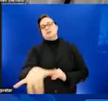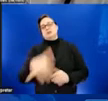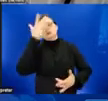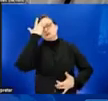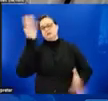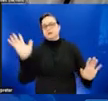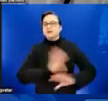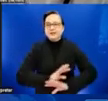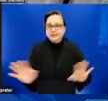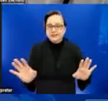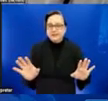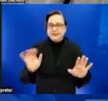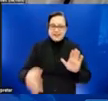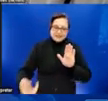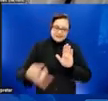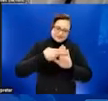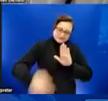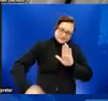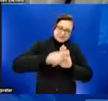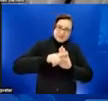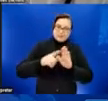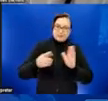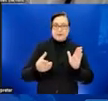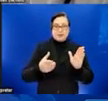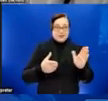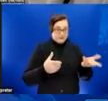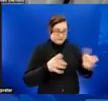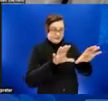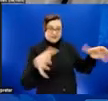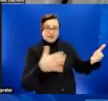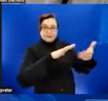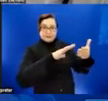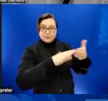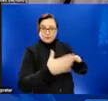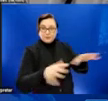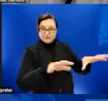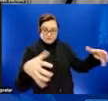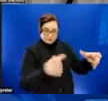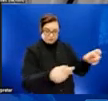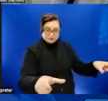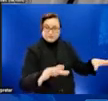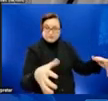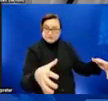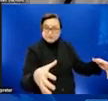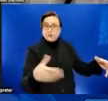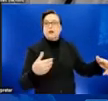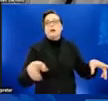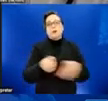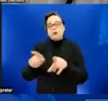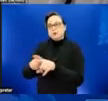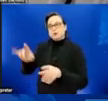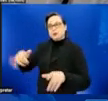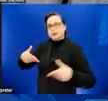stigmatizing monkeypox and those who acquire it through other means. As stated, as health and medicine